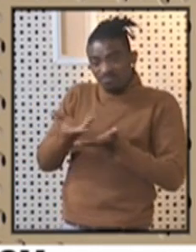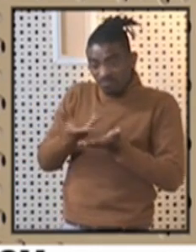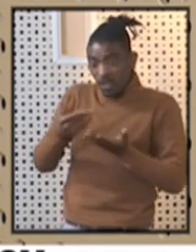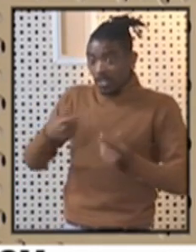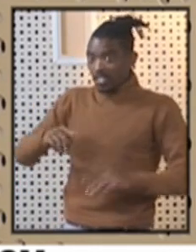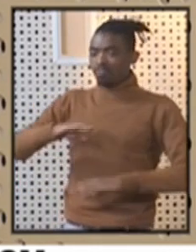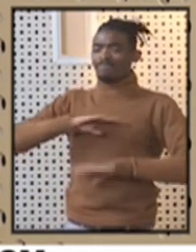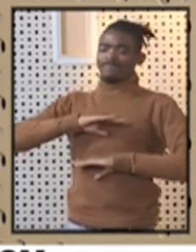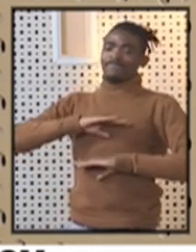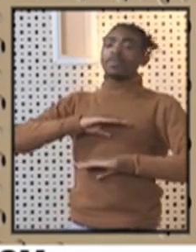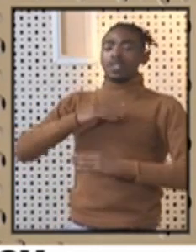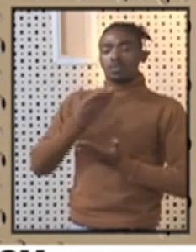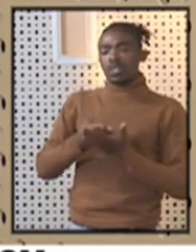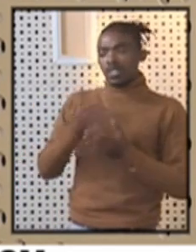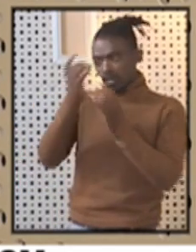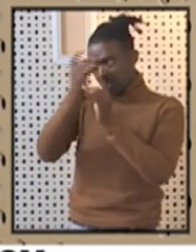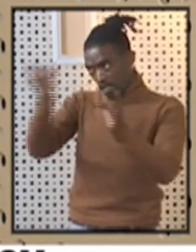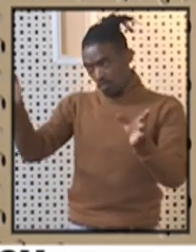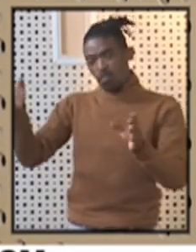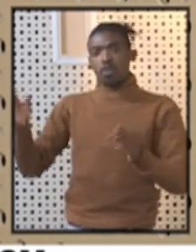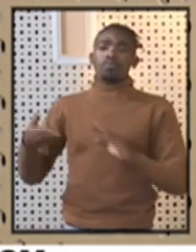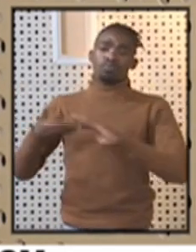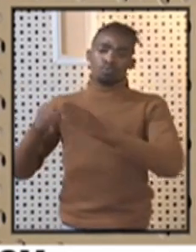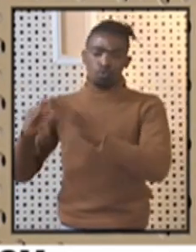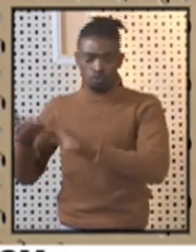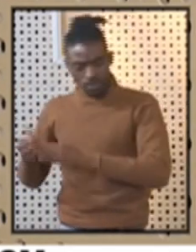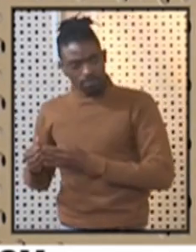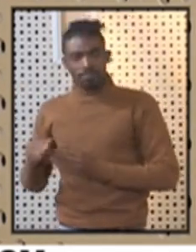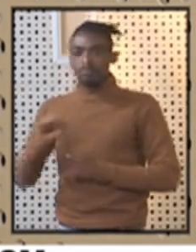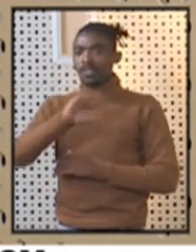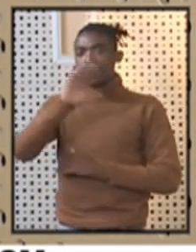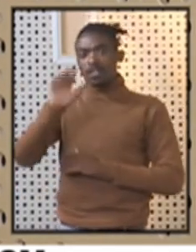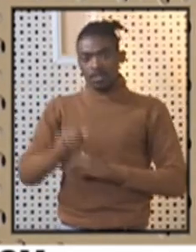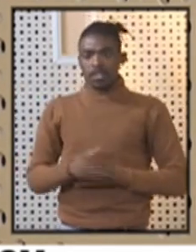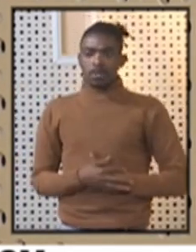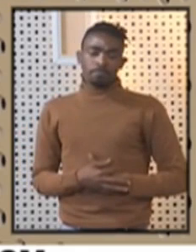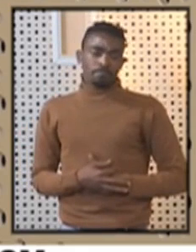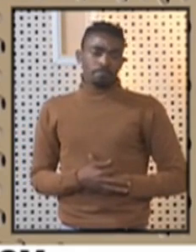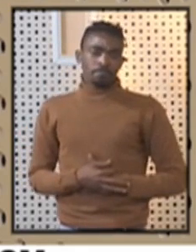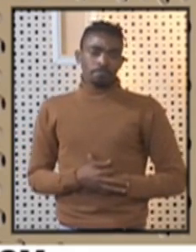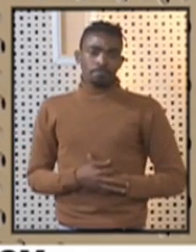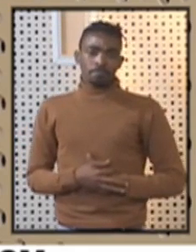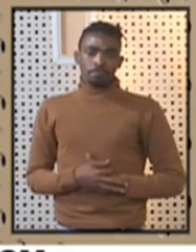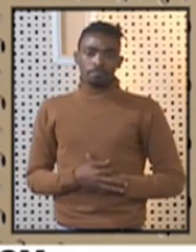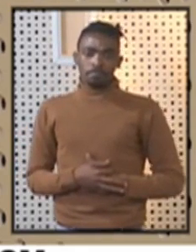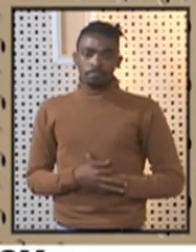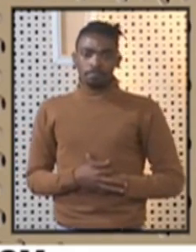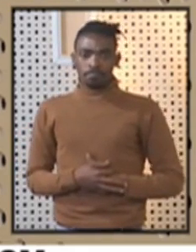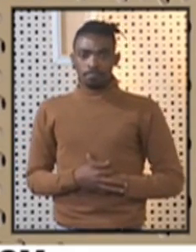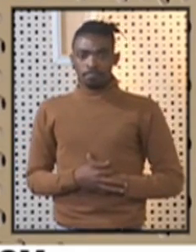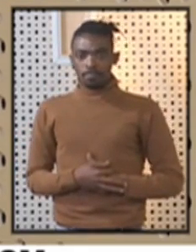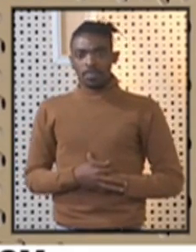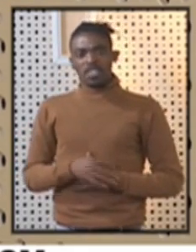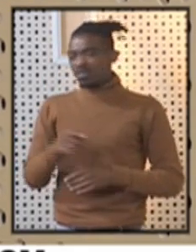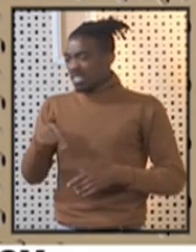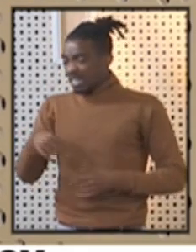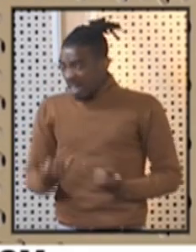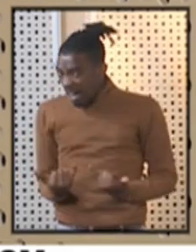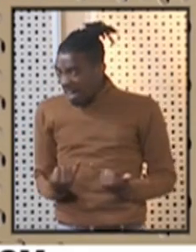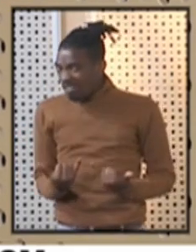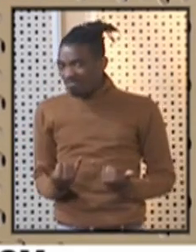and we can be able to take those to the health teams, we will take them and then we will announce when the time comes. We do not have